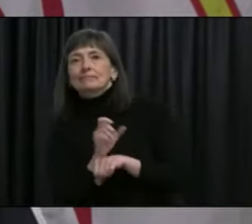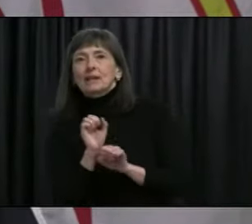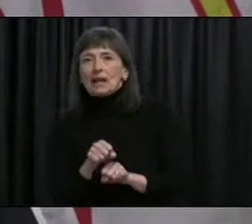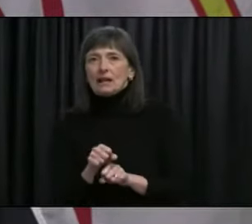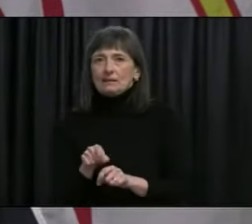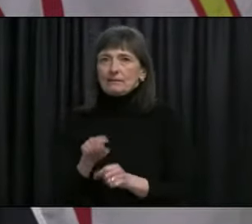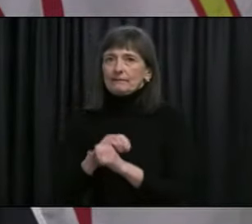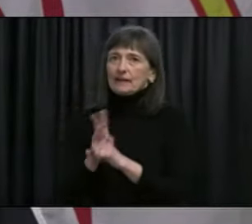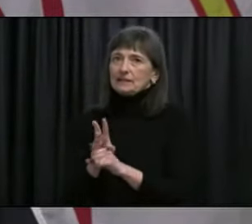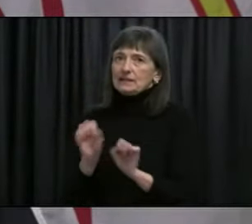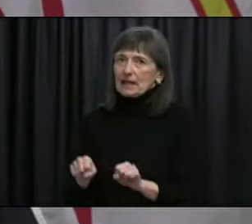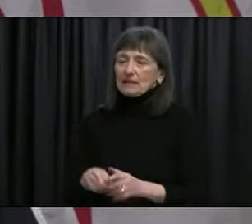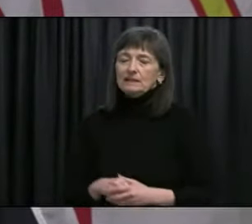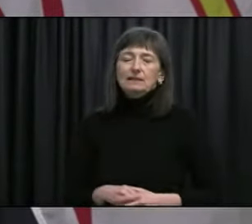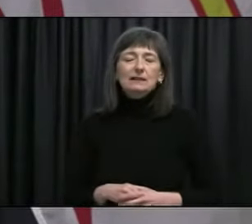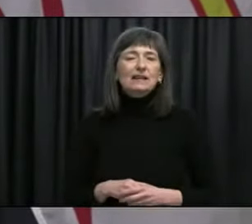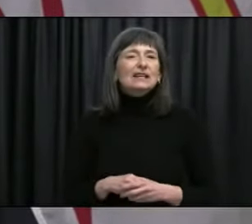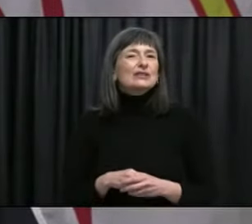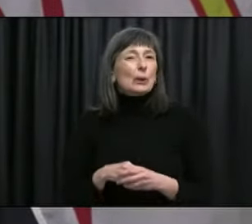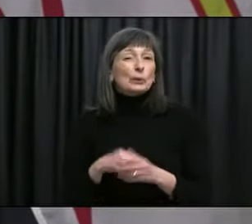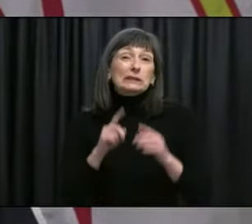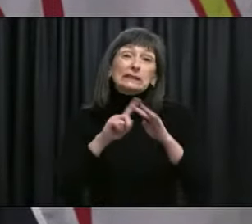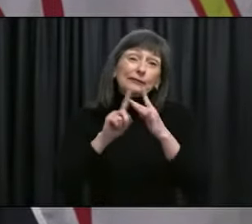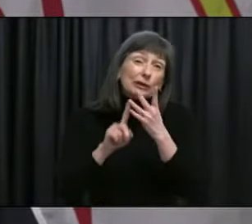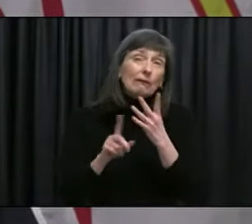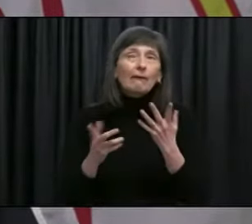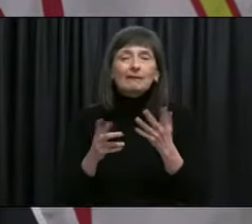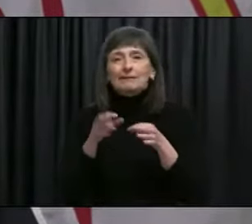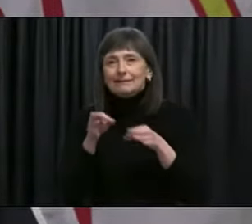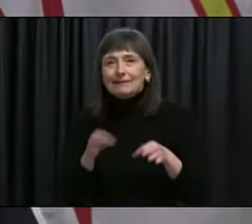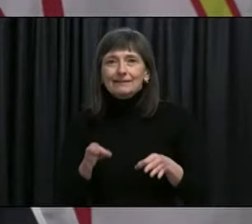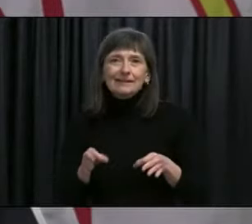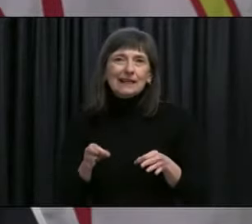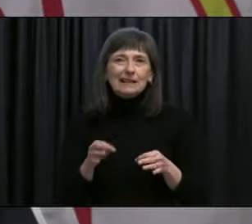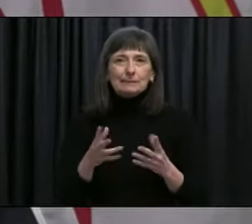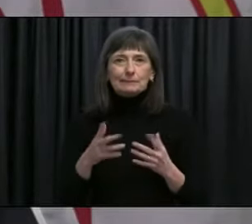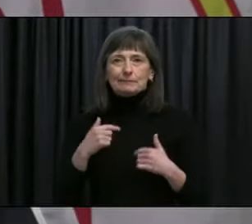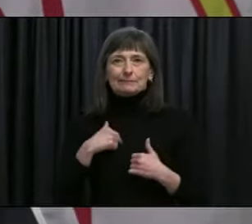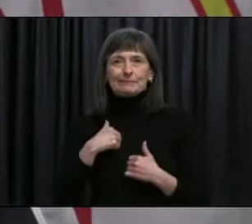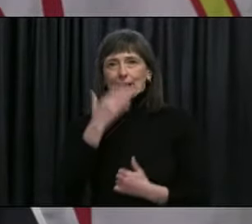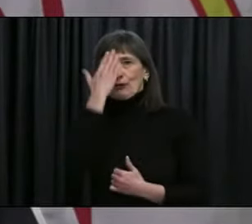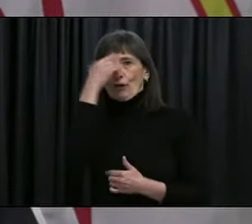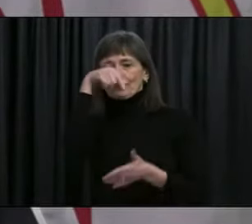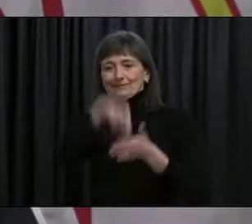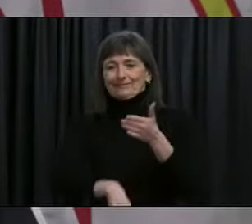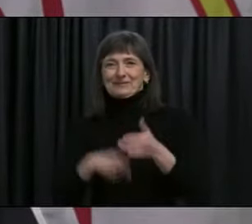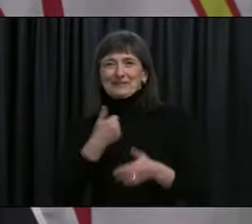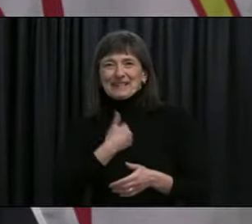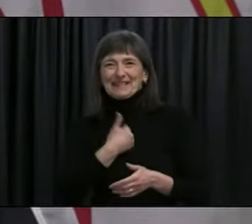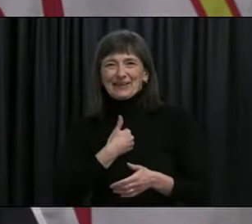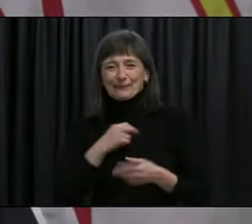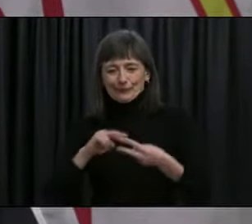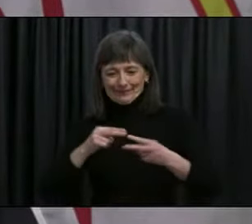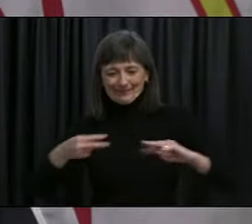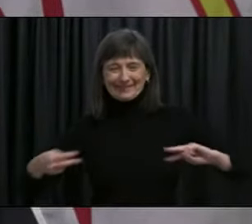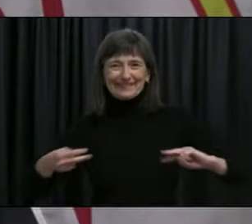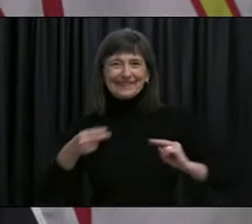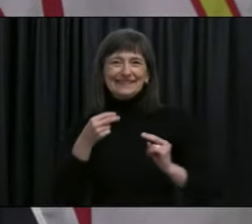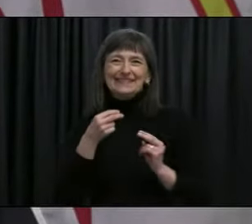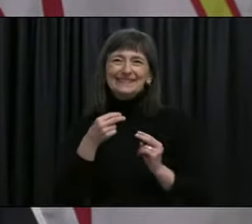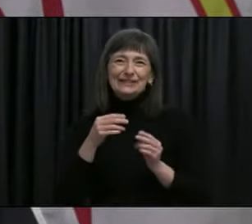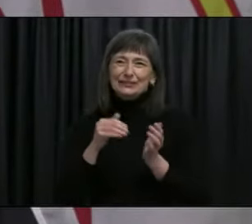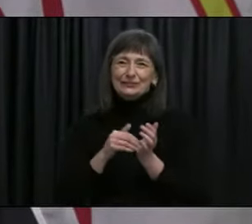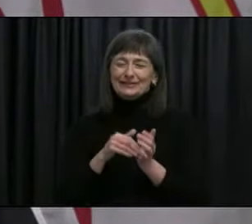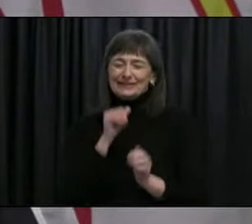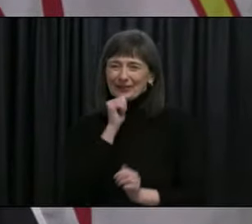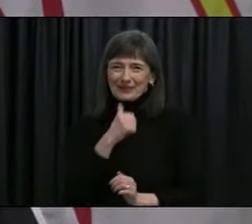couldn't really get into all the details of how it's different because, uh, it's a little bit out of my scope, but, um, you know, it's, uh, it,